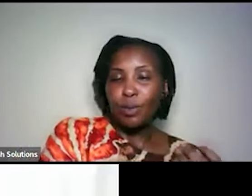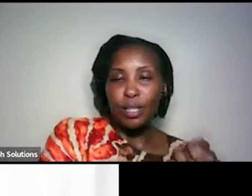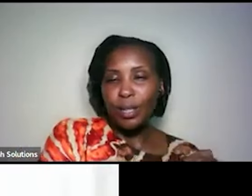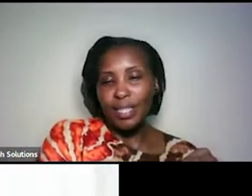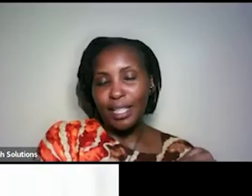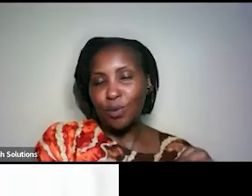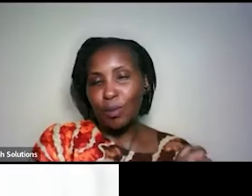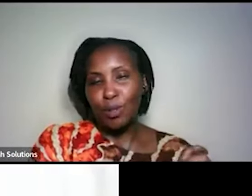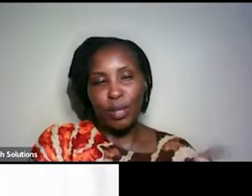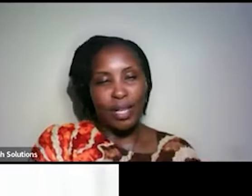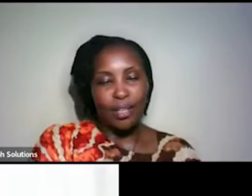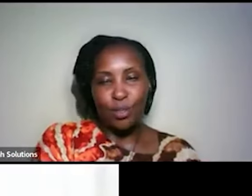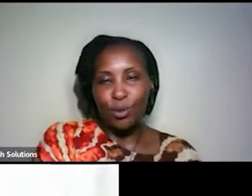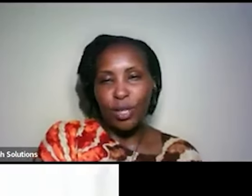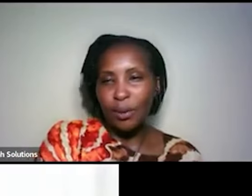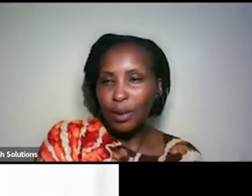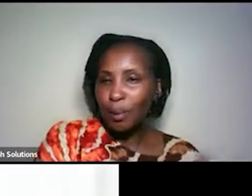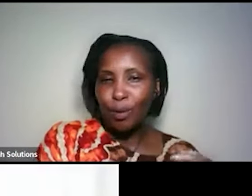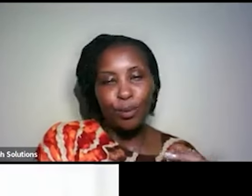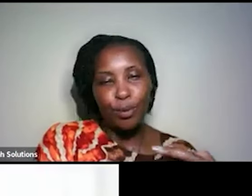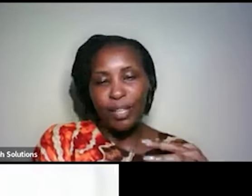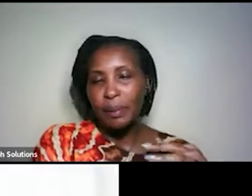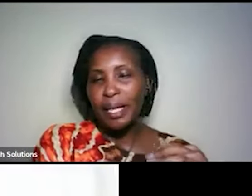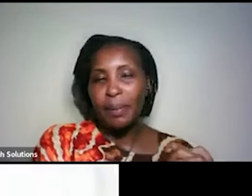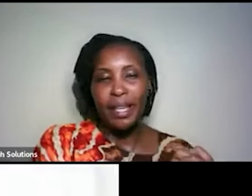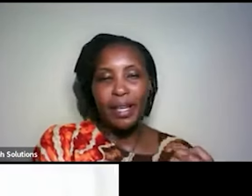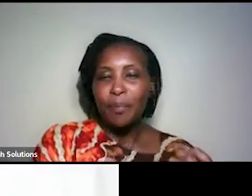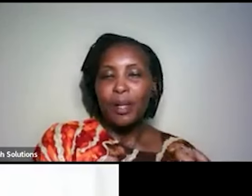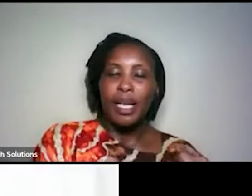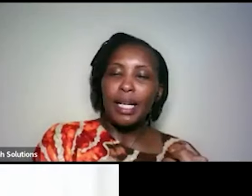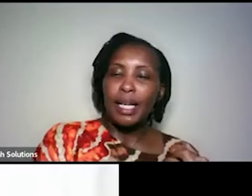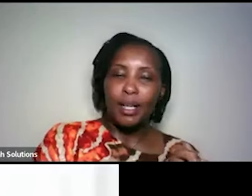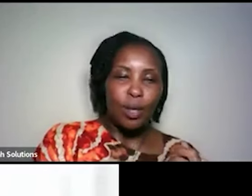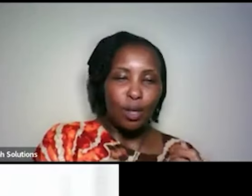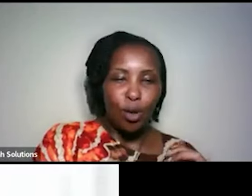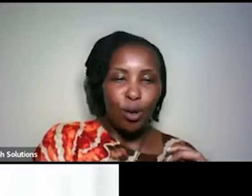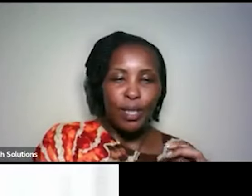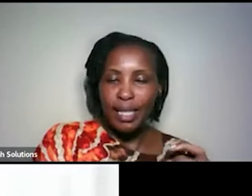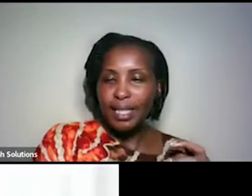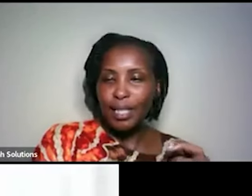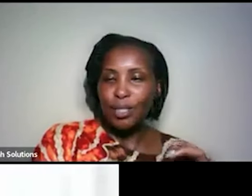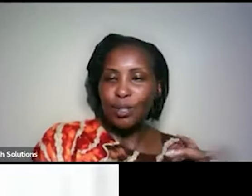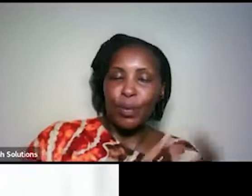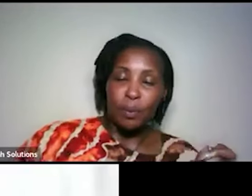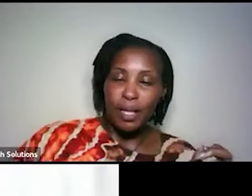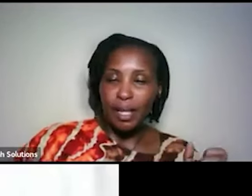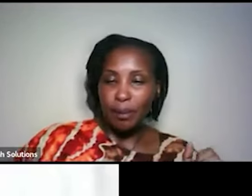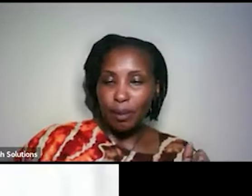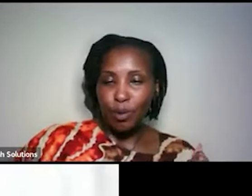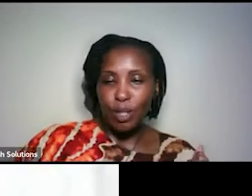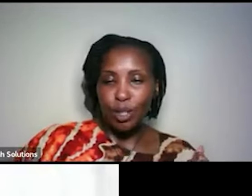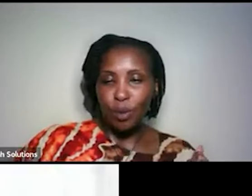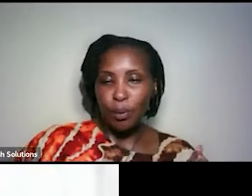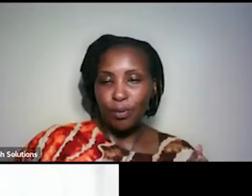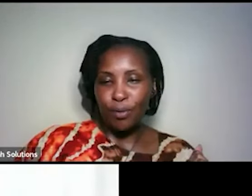yes you need to get in touch with me so the catch is to join the whatsapp group you'll find my number there and uh you can always get in touch with me and